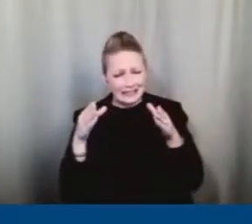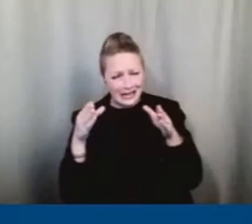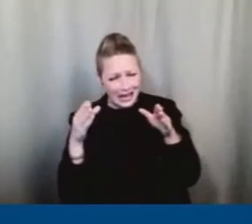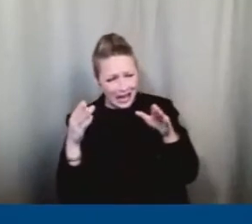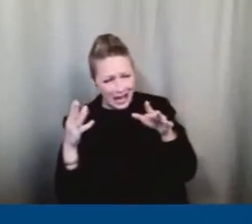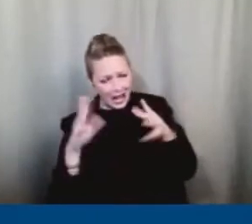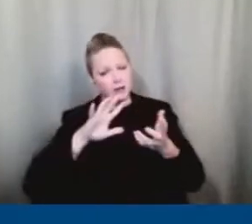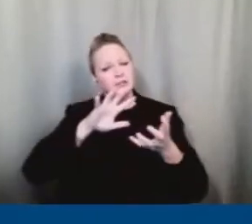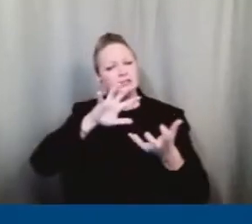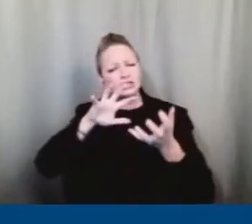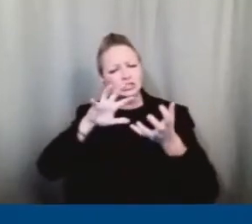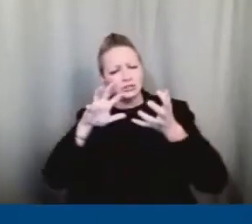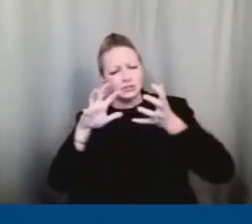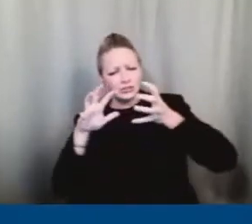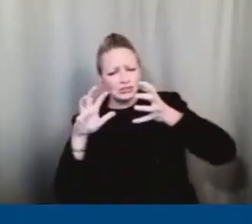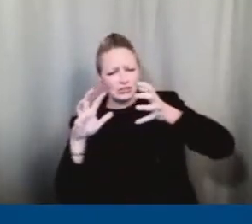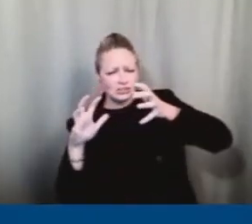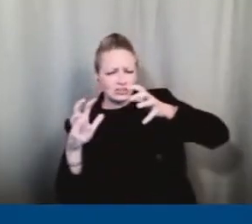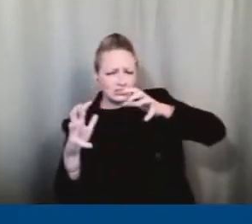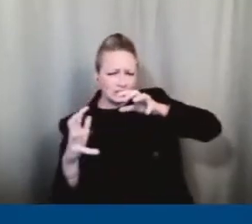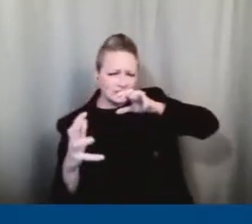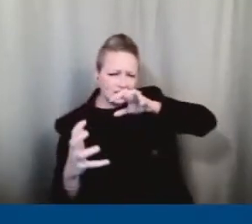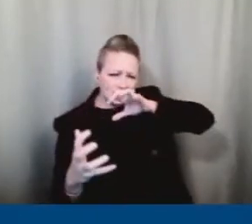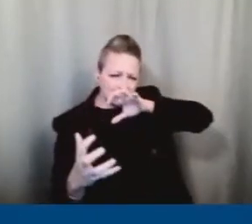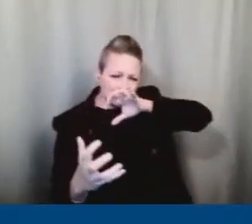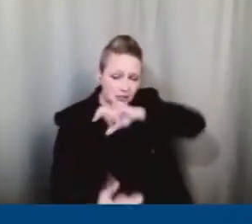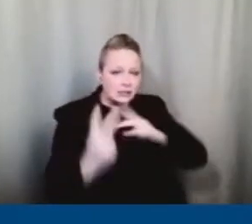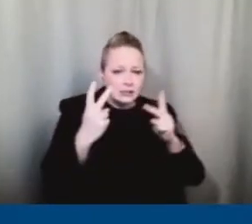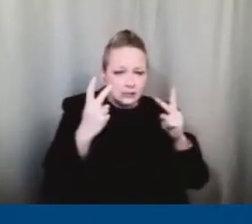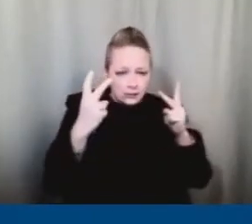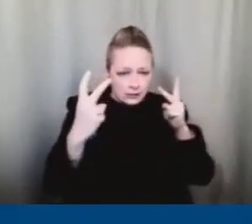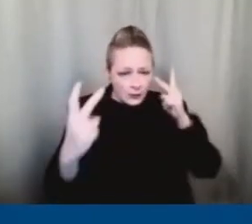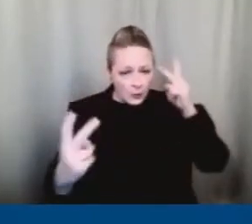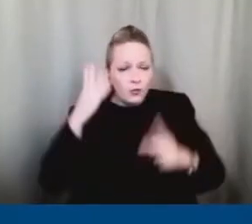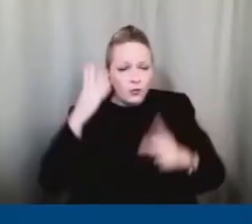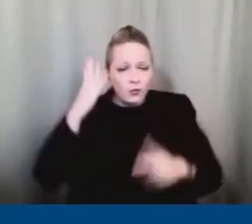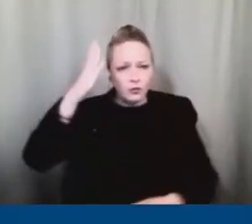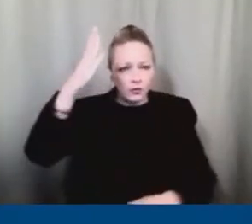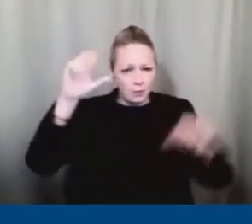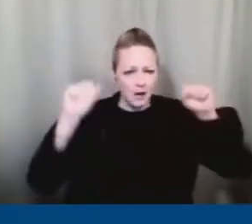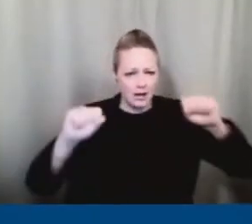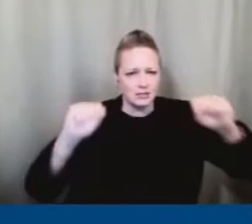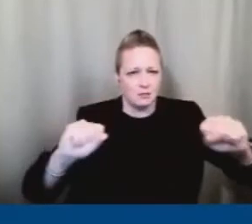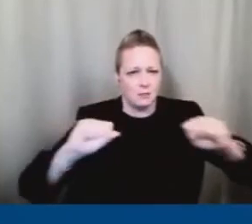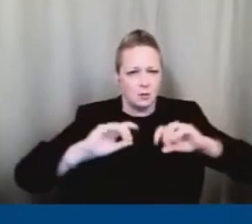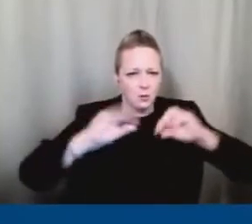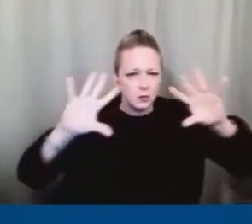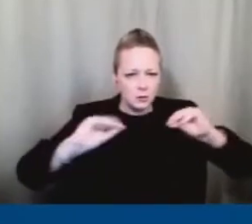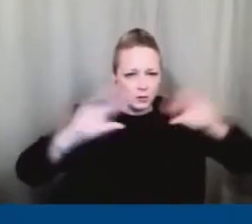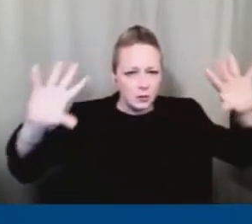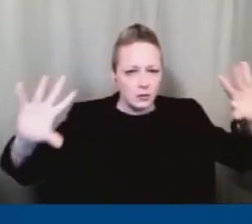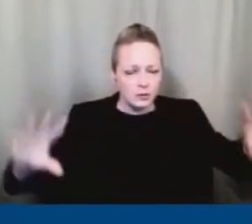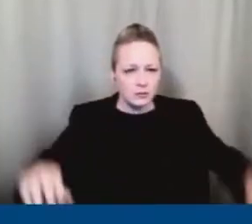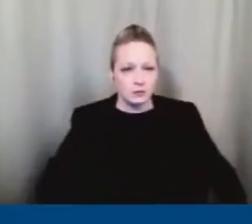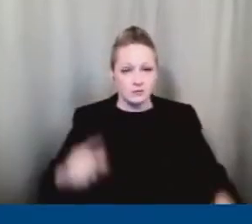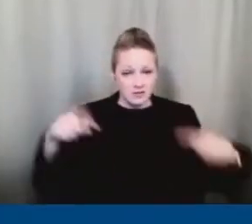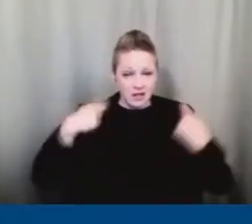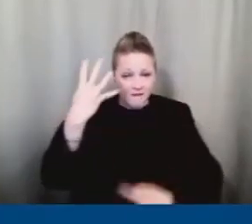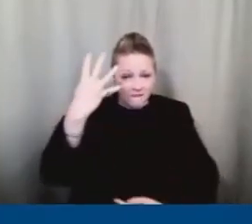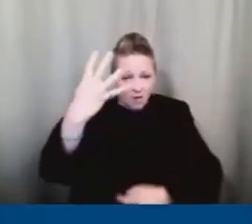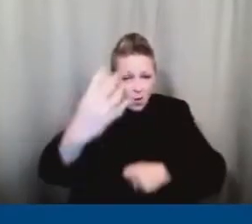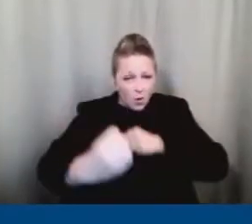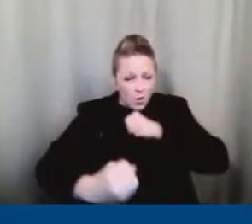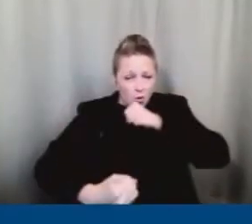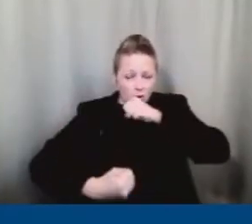transition that we begin to see glimpses of what is wanting to be born. In the last four years, we have seen millions of